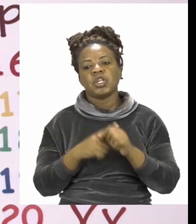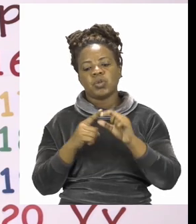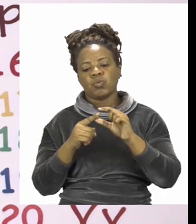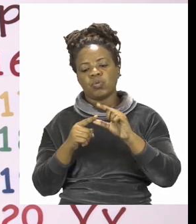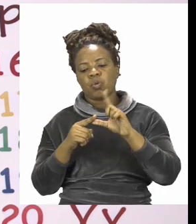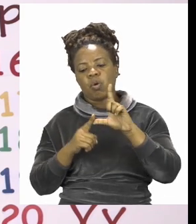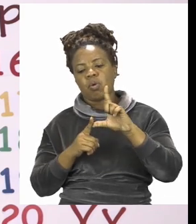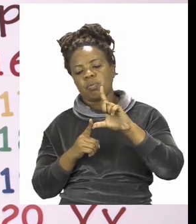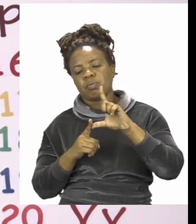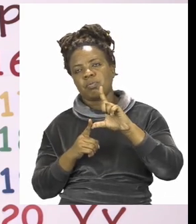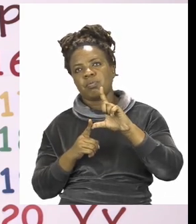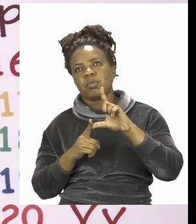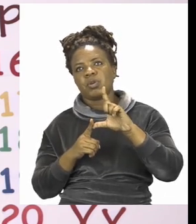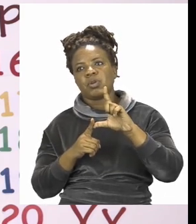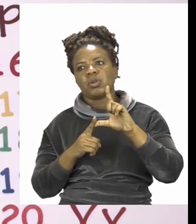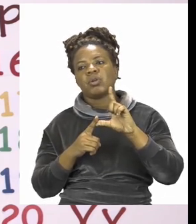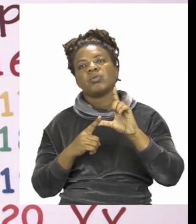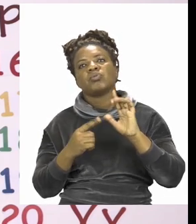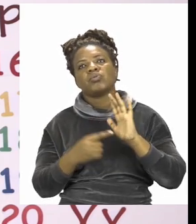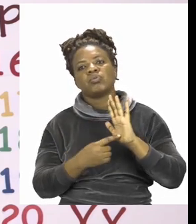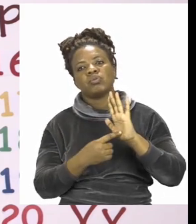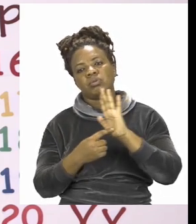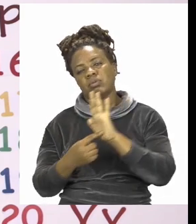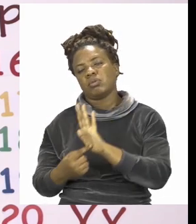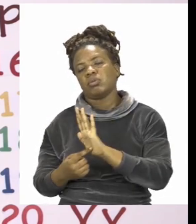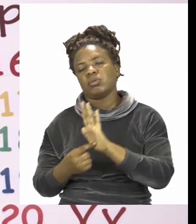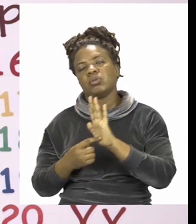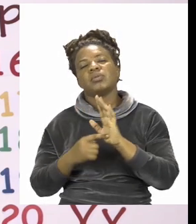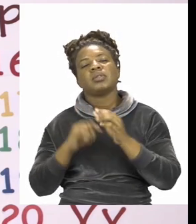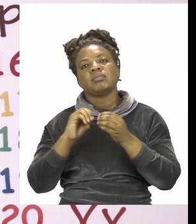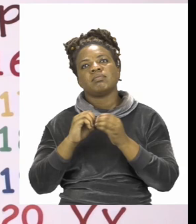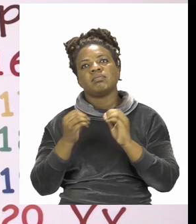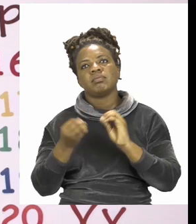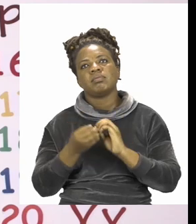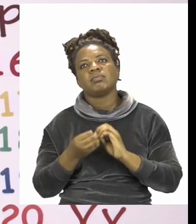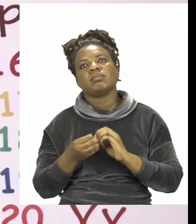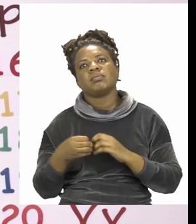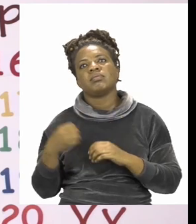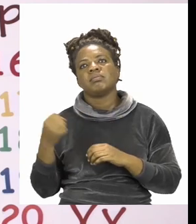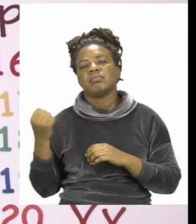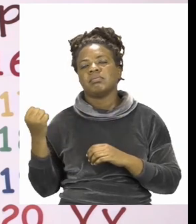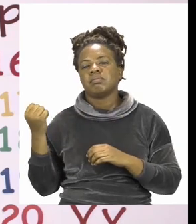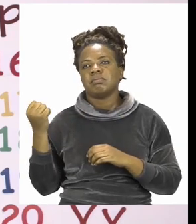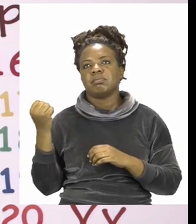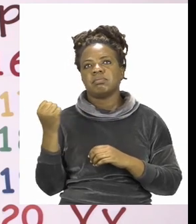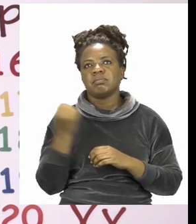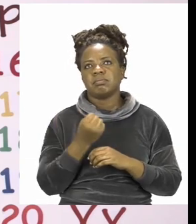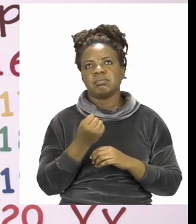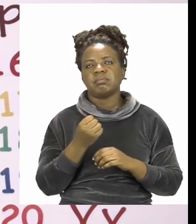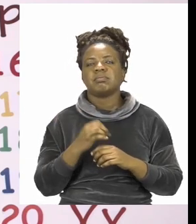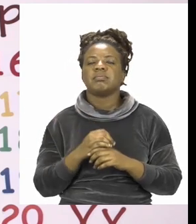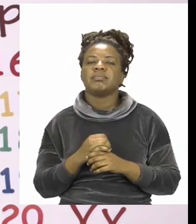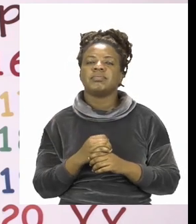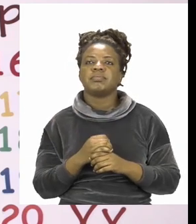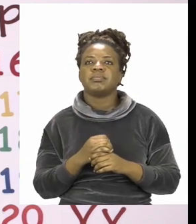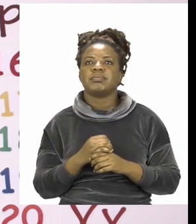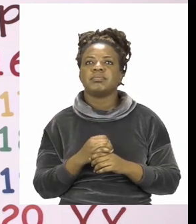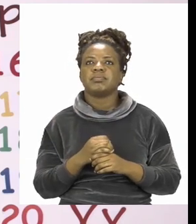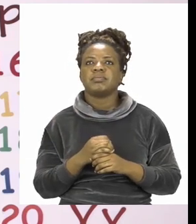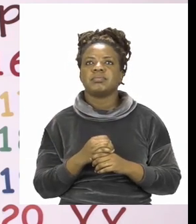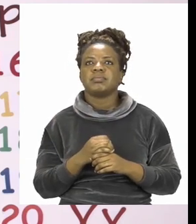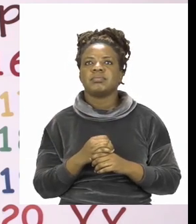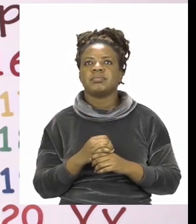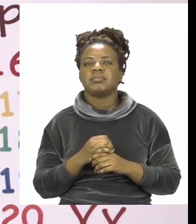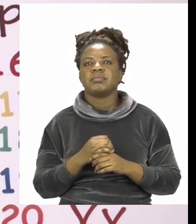direct his mouth to the bigger number. Just like when we are eating our mouth opens wide. So